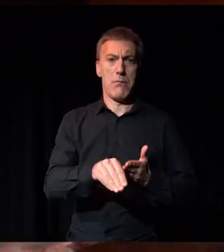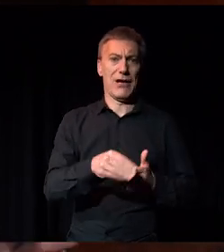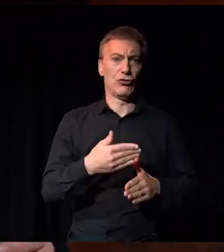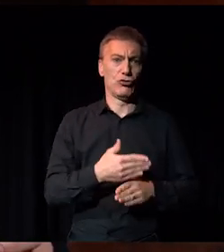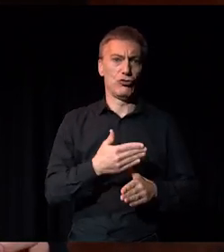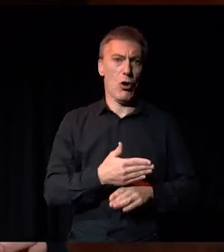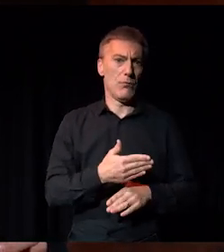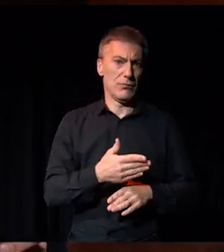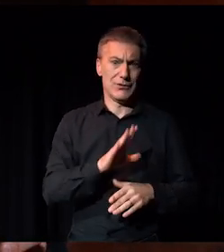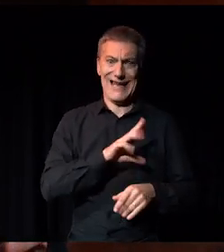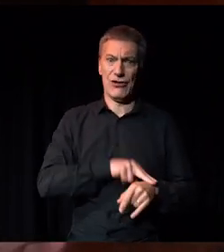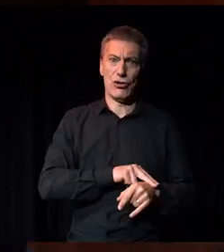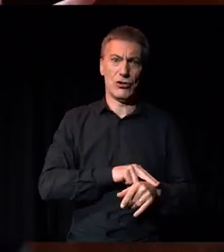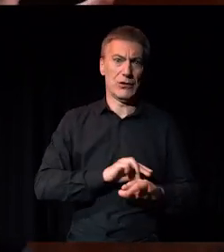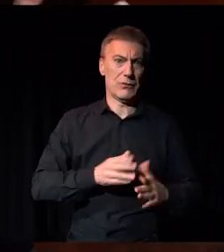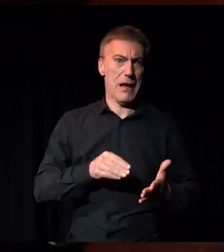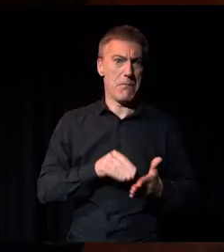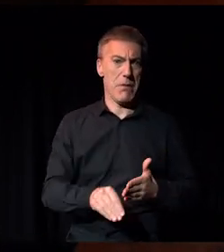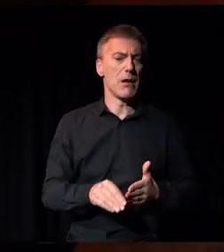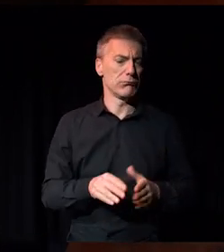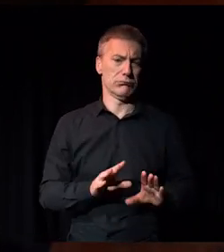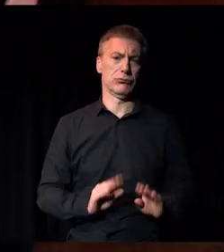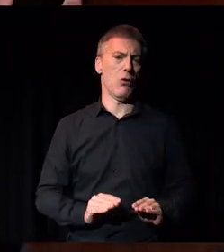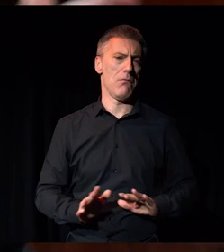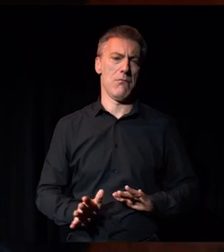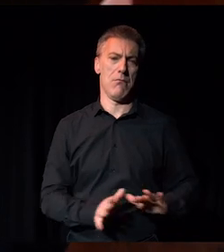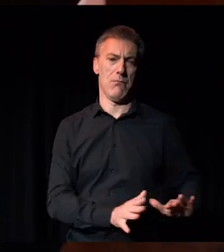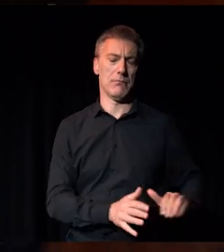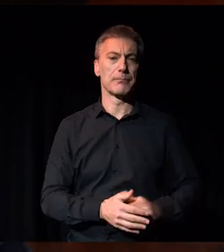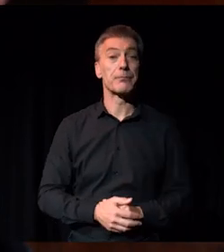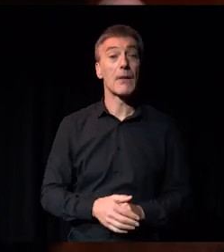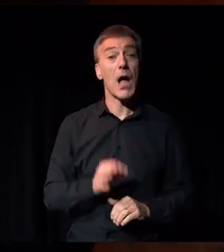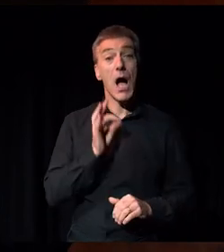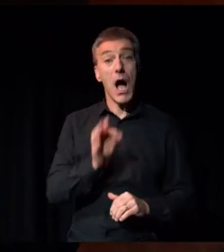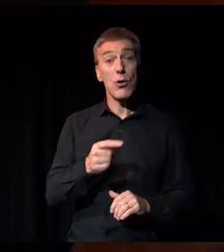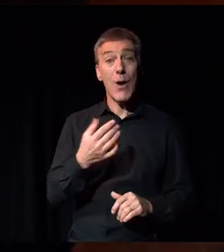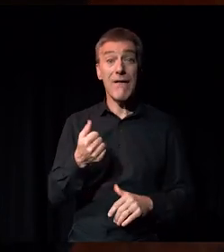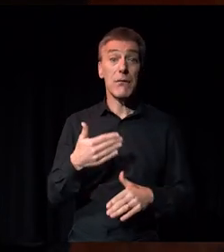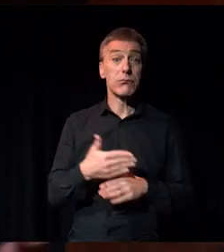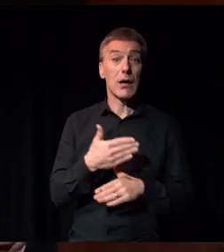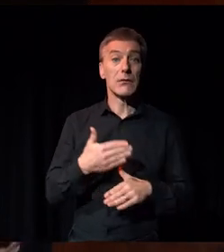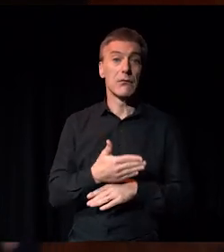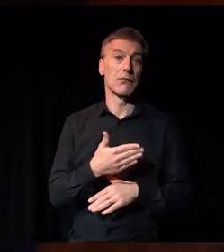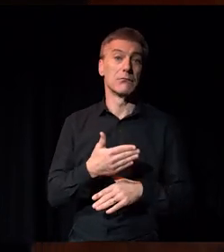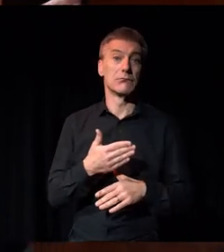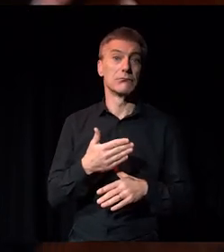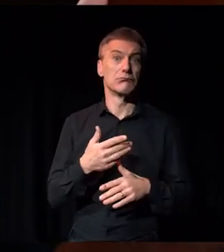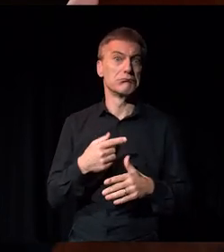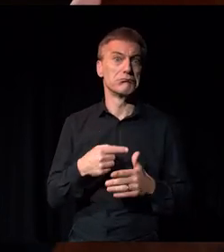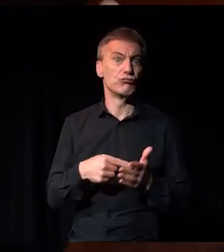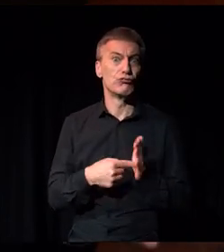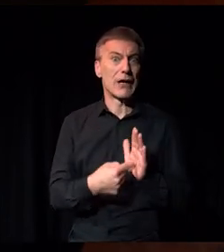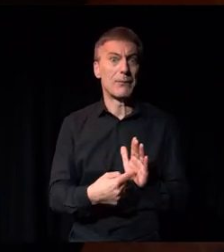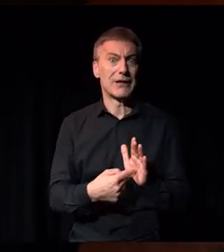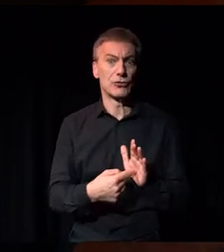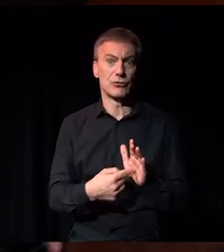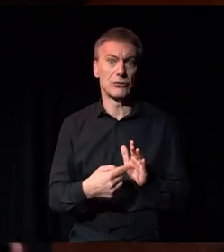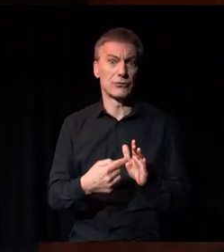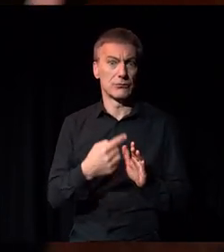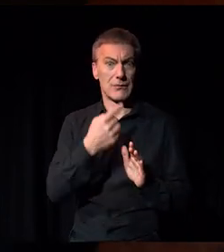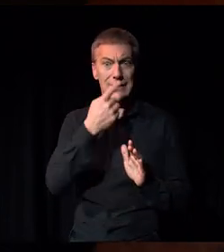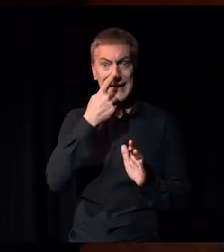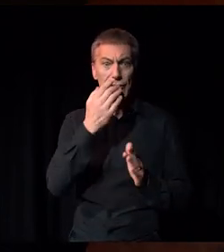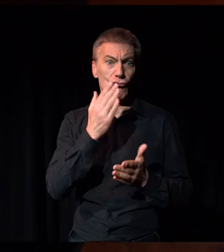and internships. Could I also ask, do you have any practical recommendations of what organisations